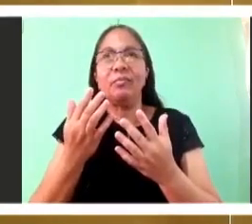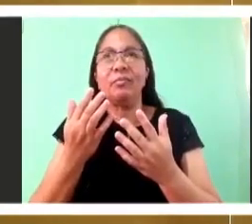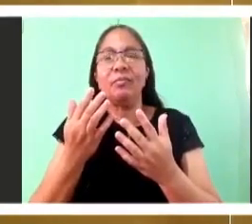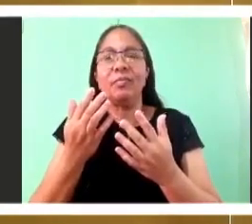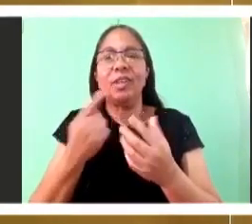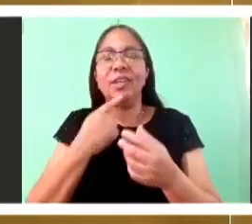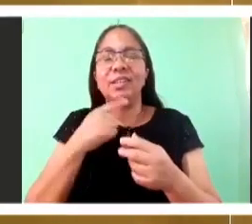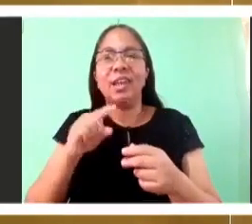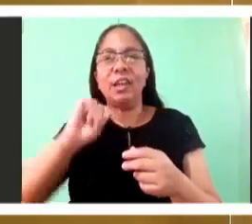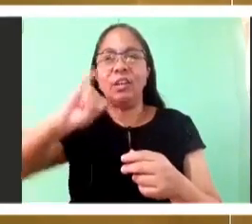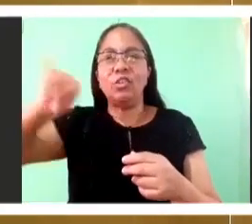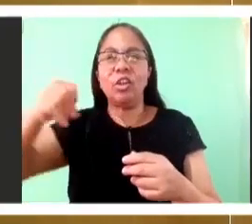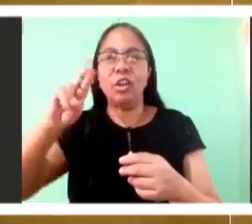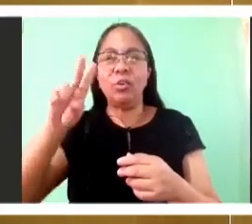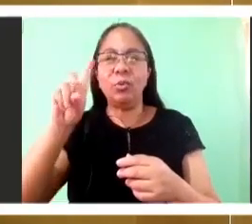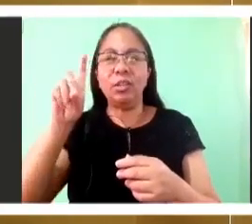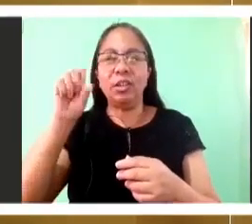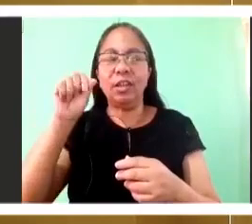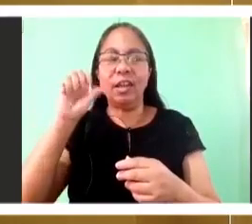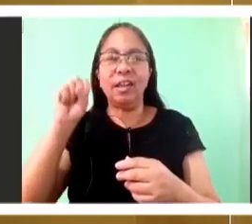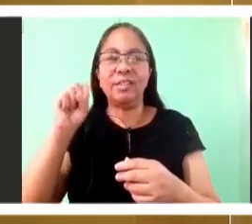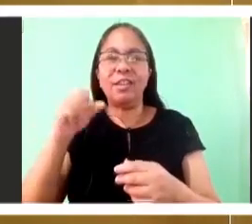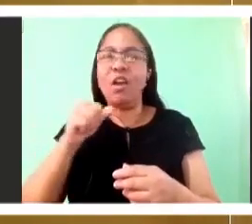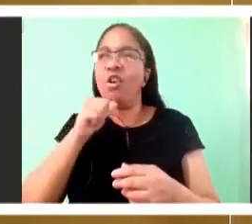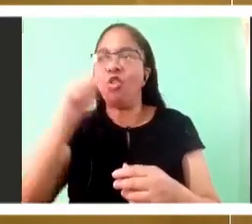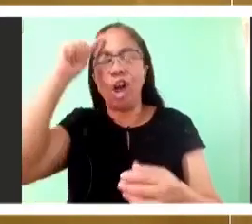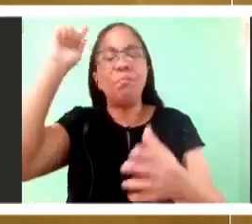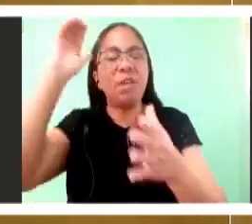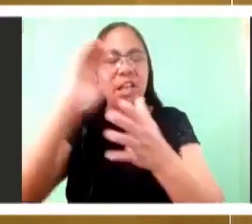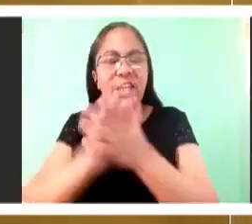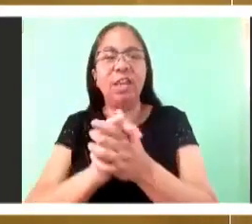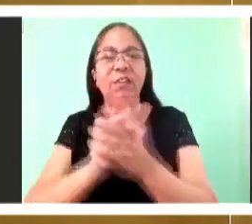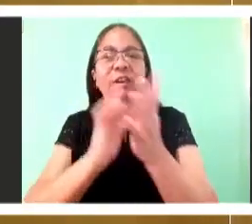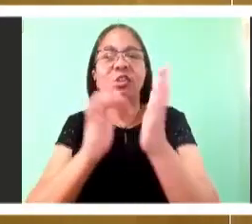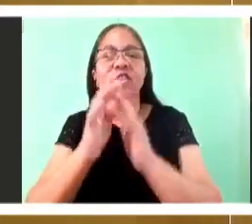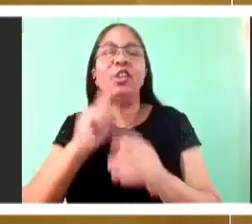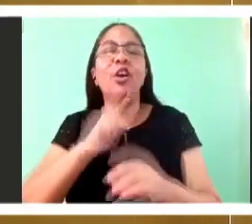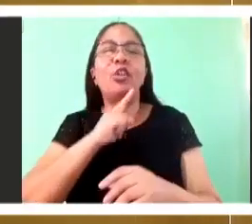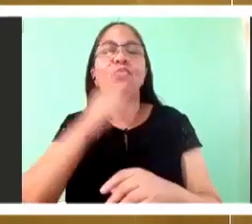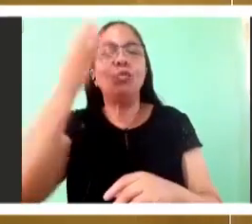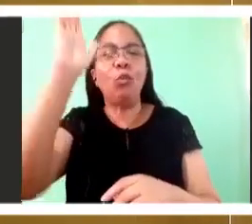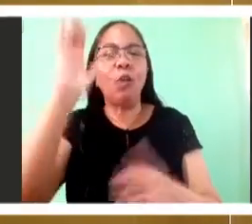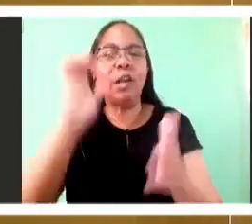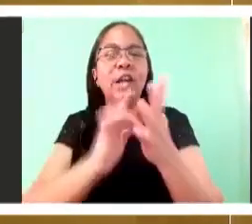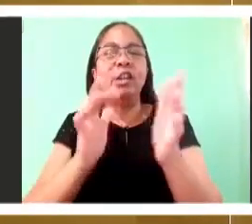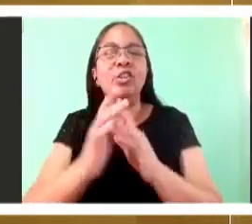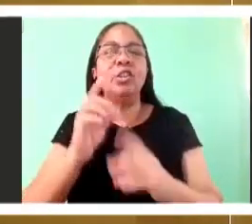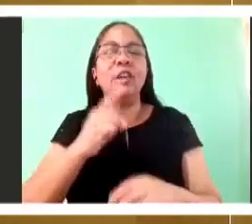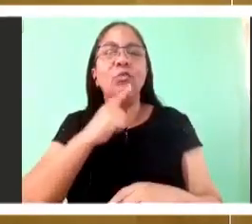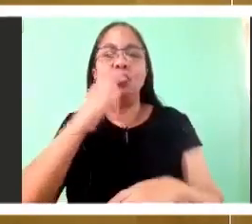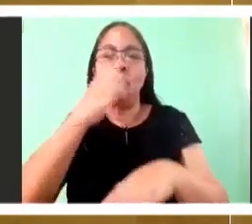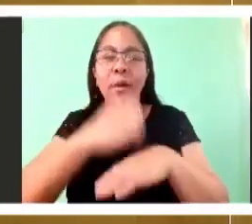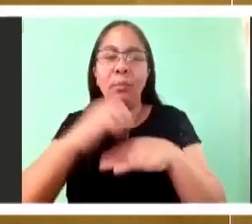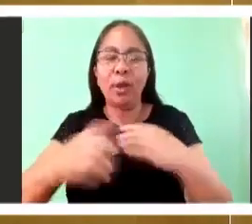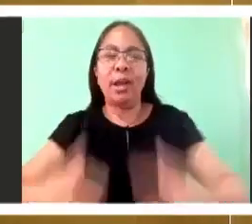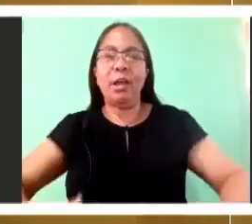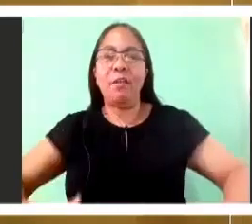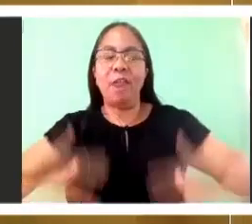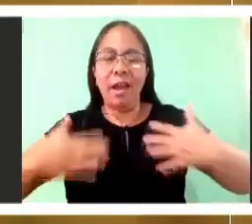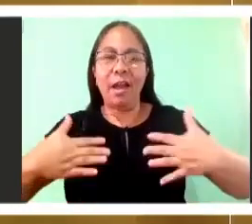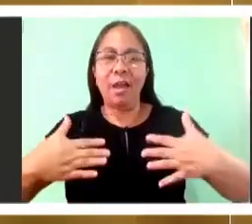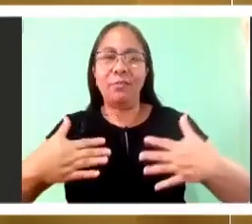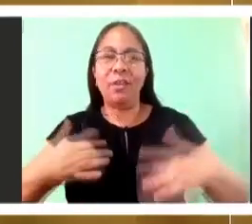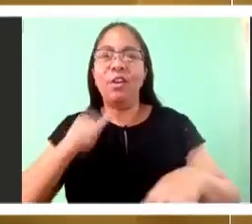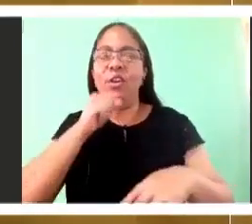teaching of Jesus. And he did not believe that unless he eats the bread and drinks the blood, that he will not have life in him. And that is why